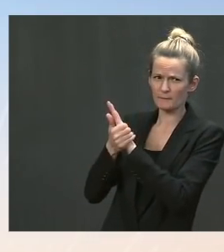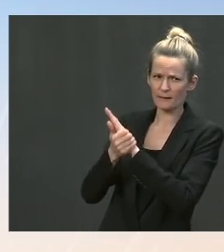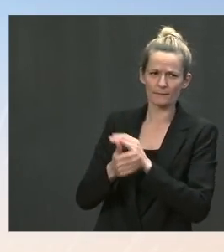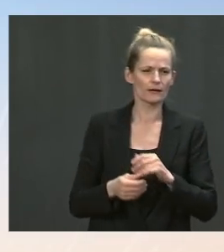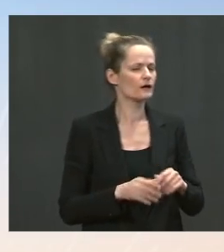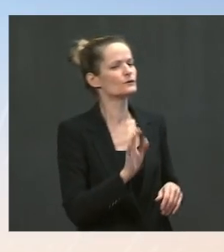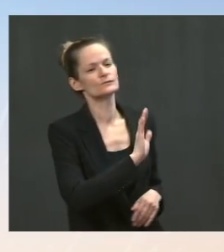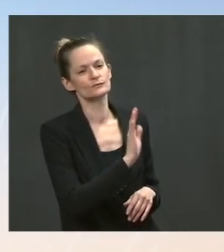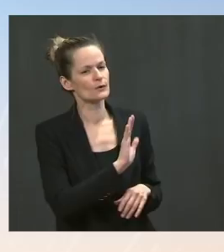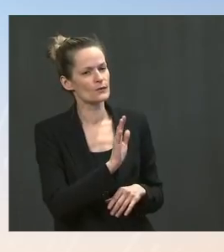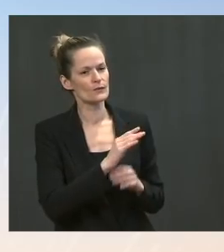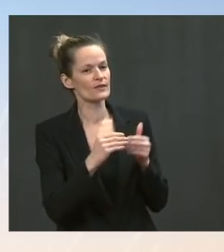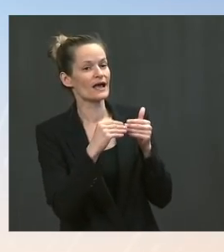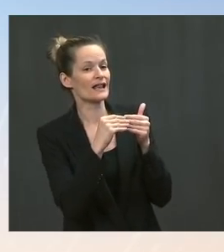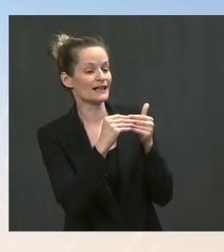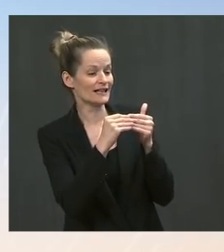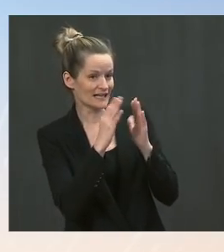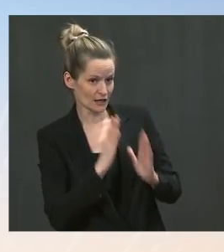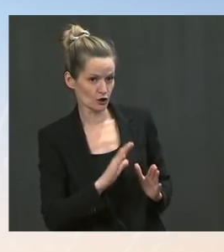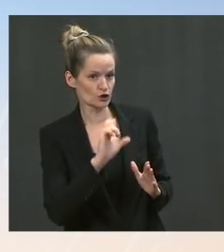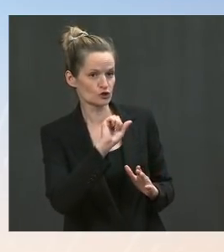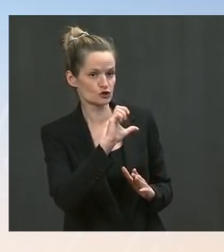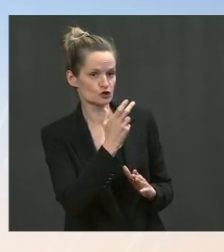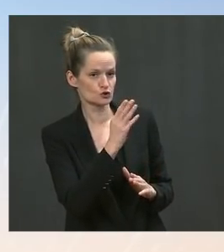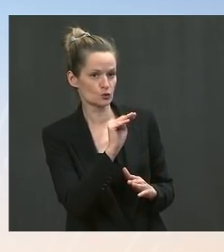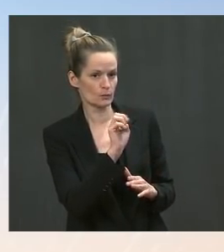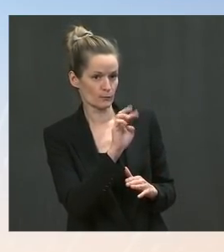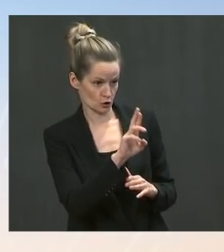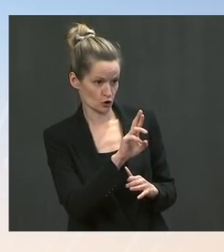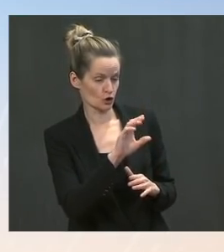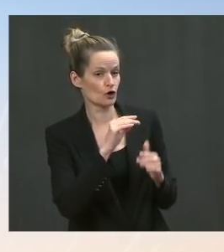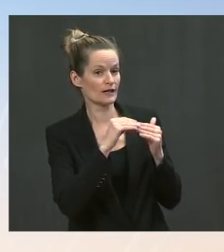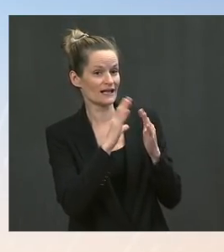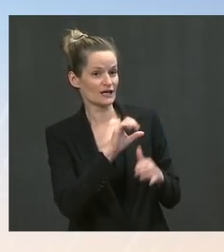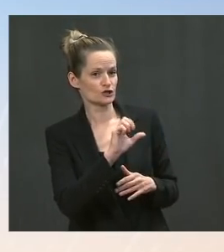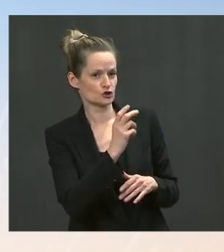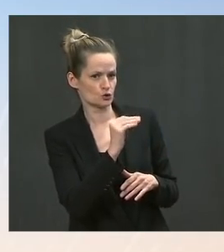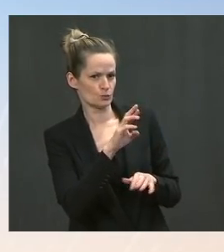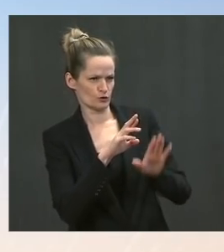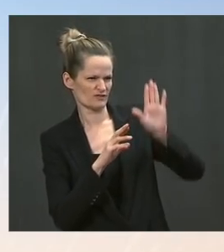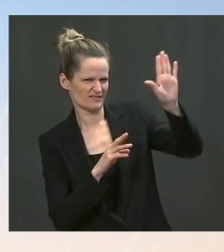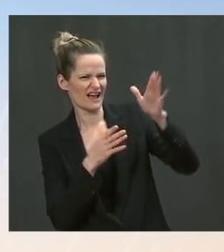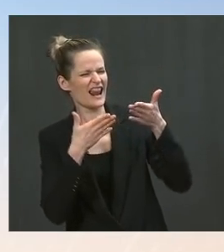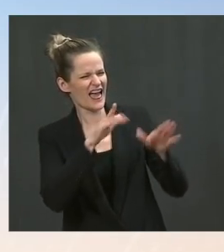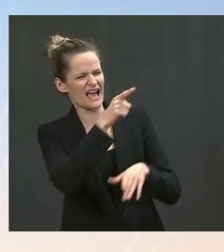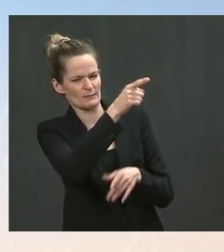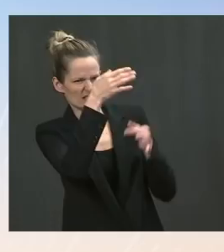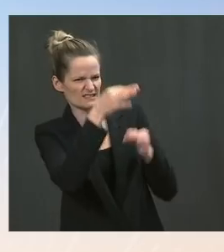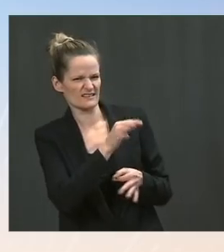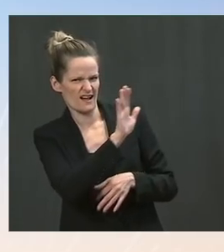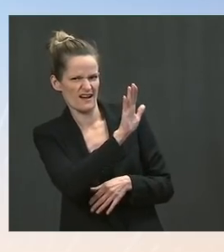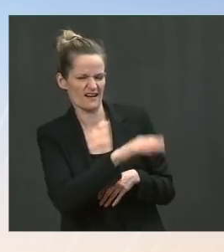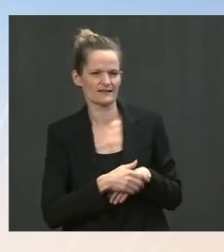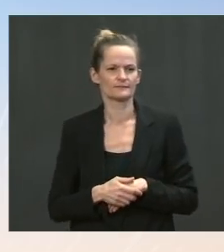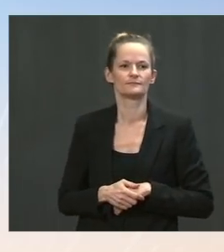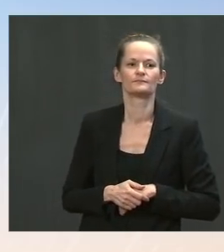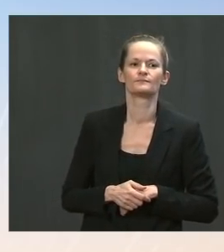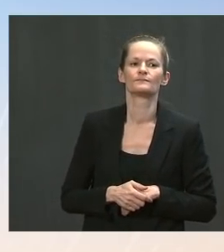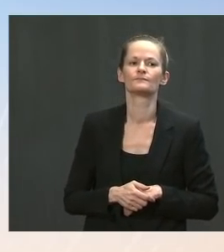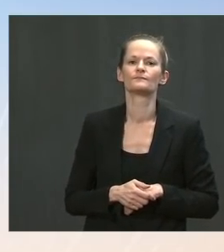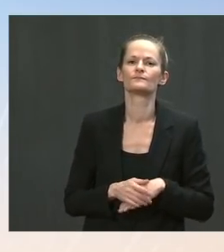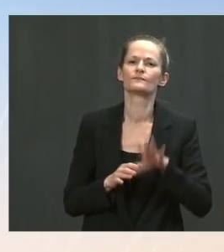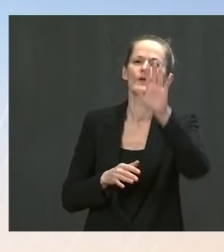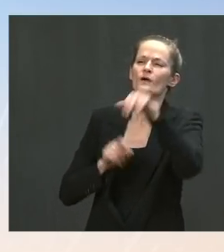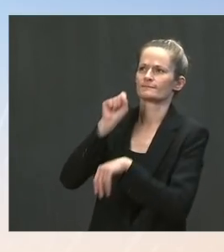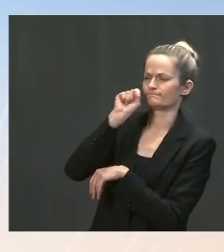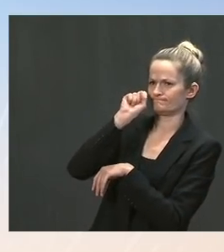amendment as an option that helps address the concerns. The Thanks. And you've seen that he has talked about how the White House back proposal, that Sinema proposal wouldn't be